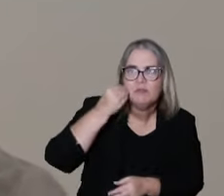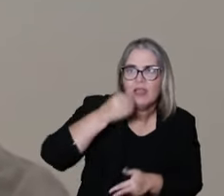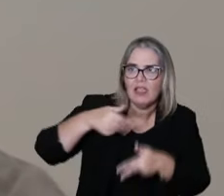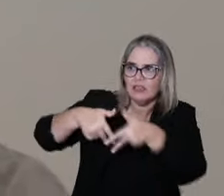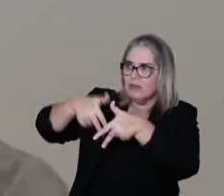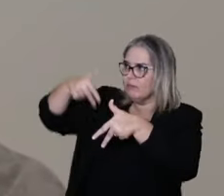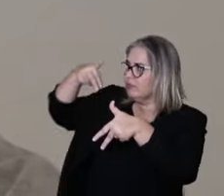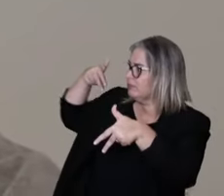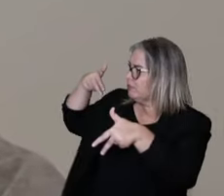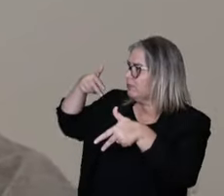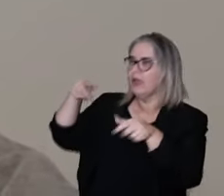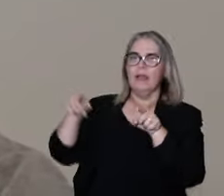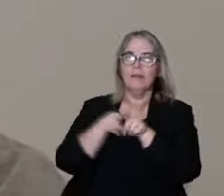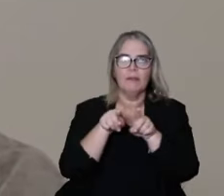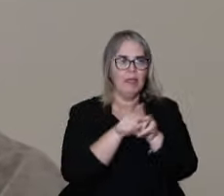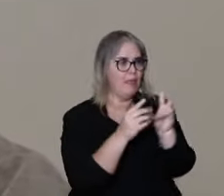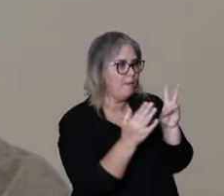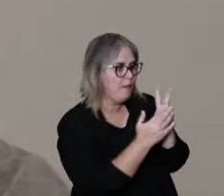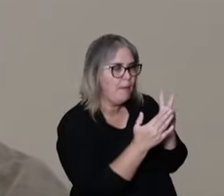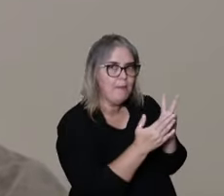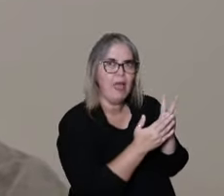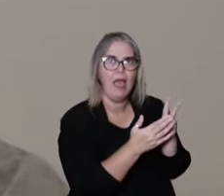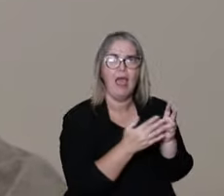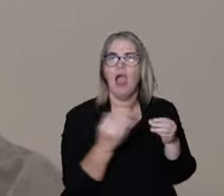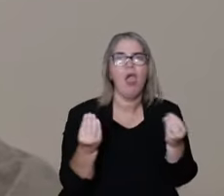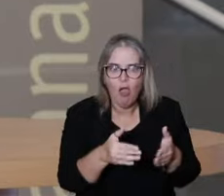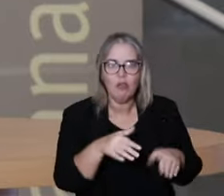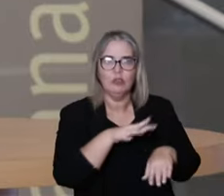knowledge in this paradigm view?